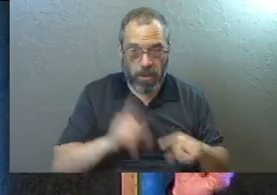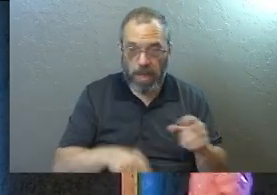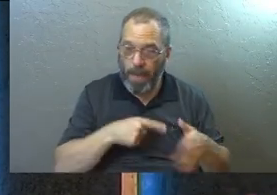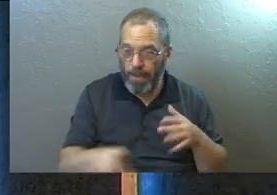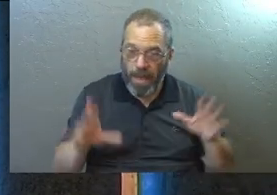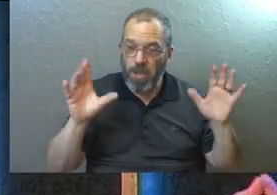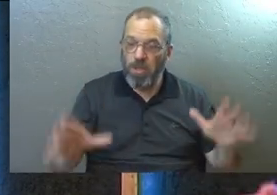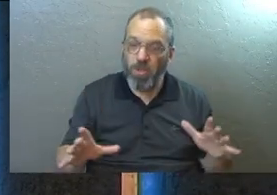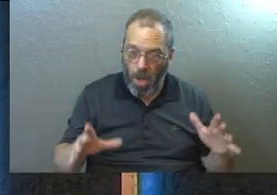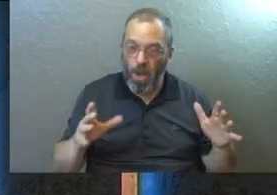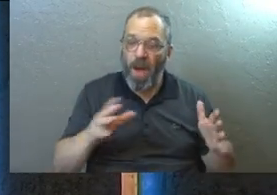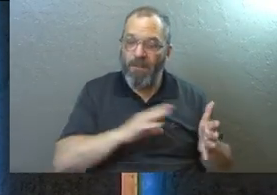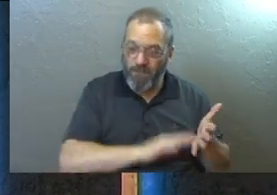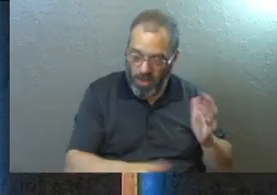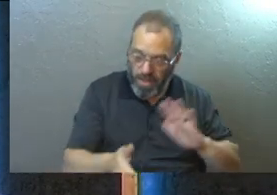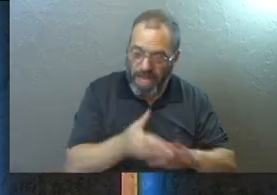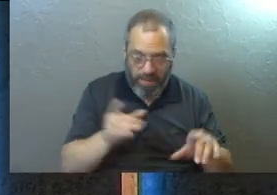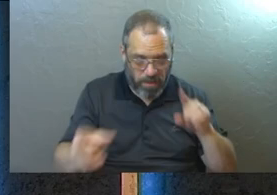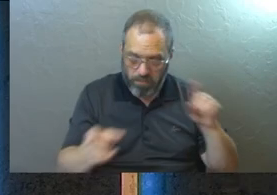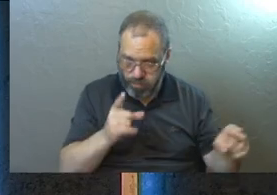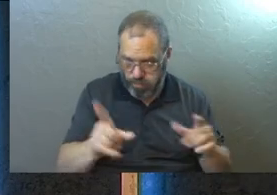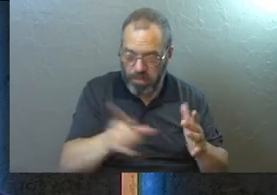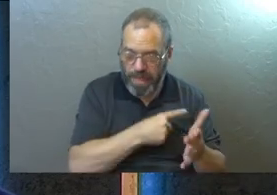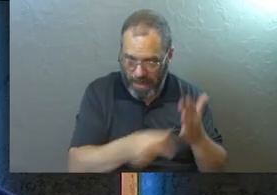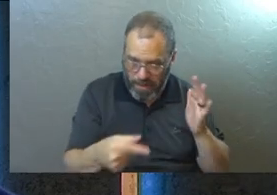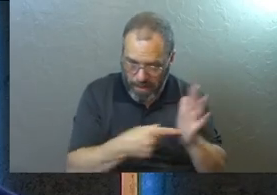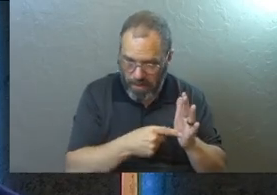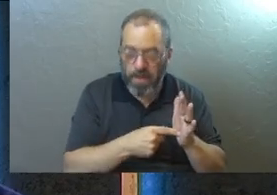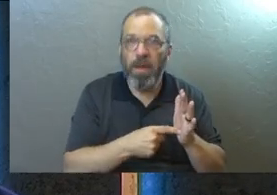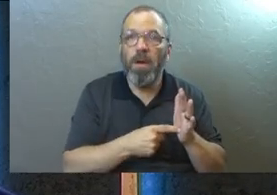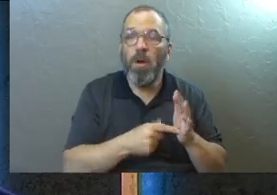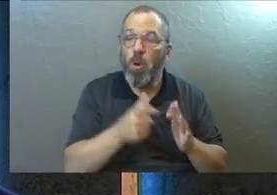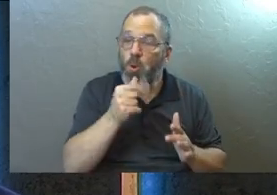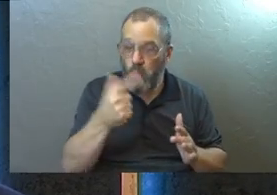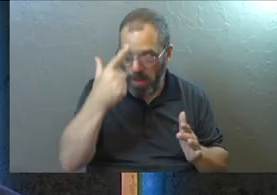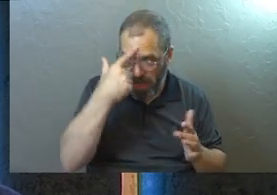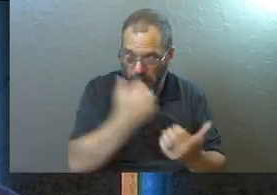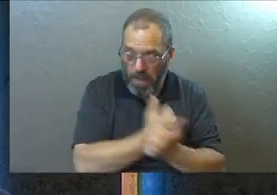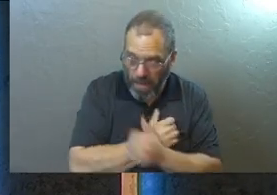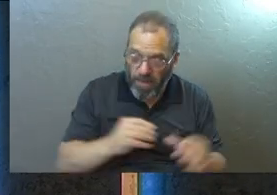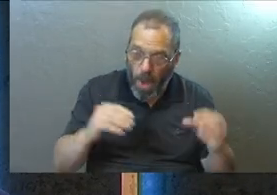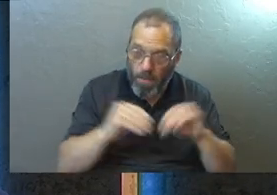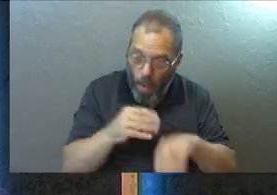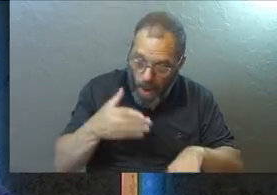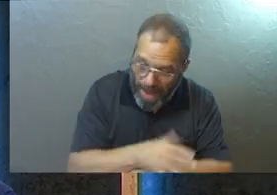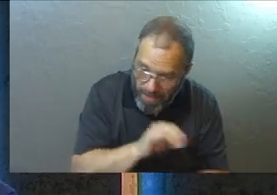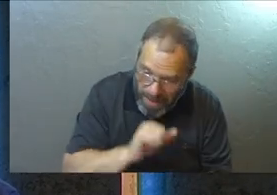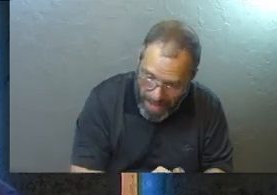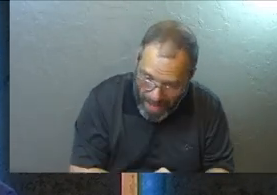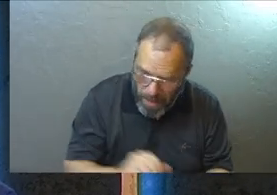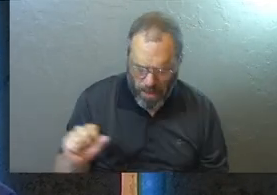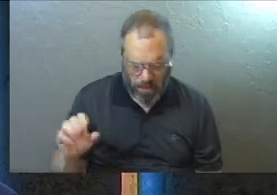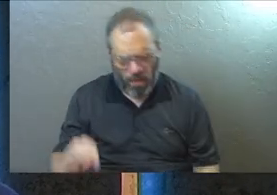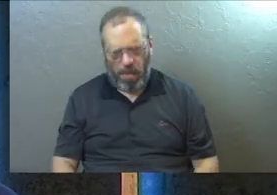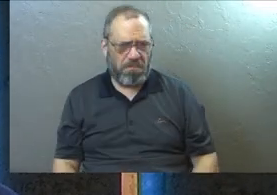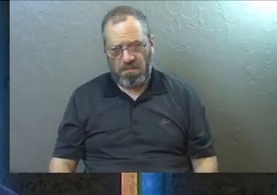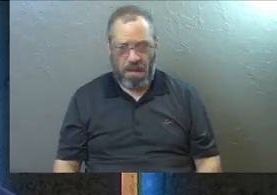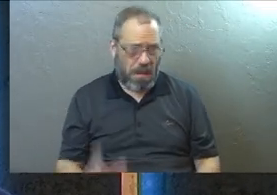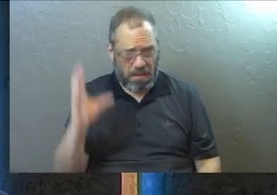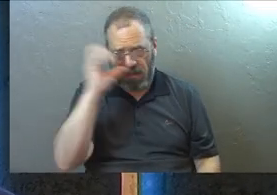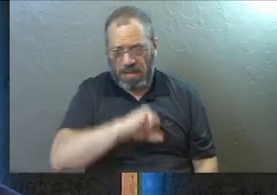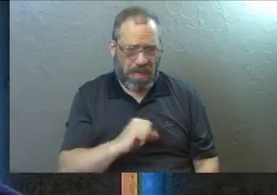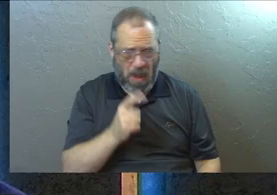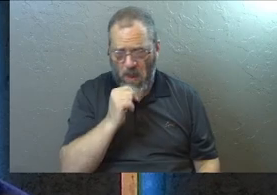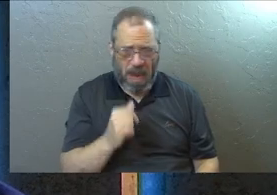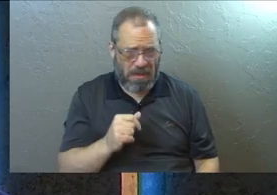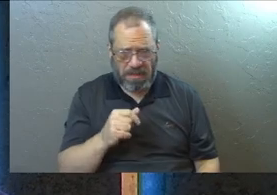repay him. So he kindly forgave them both, canceling their debts. Who do you suppose loved him more after that? Simon answered, I suppose